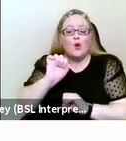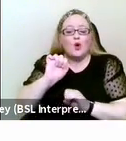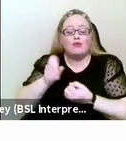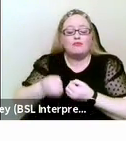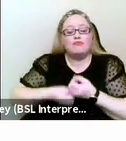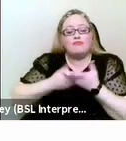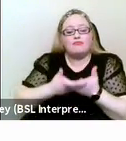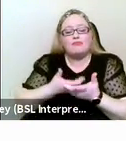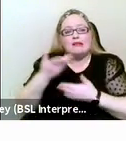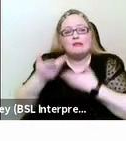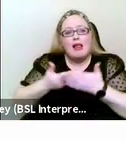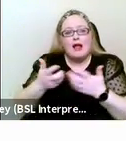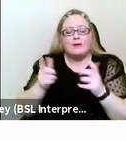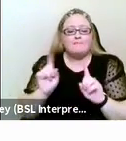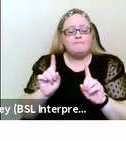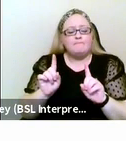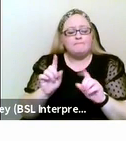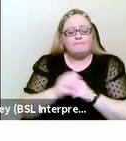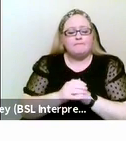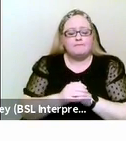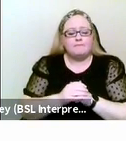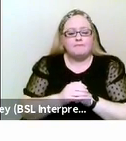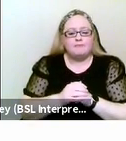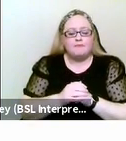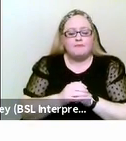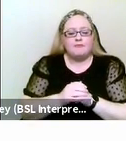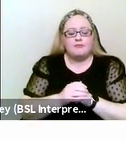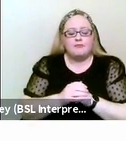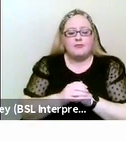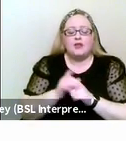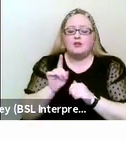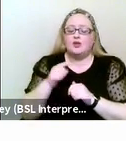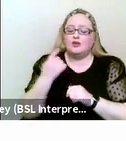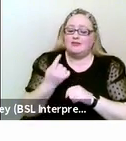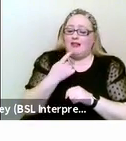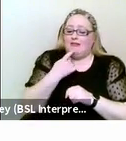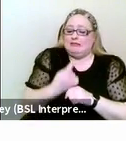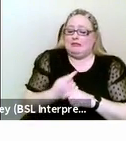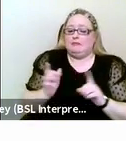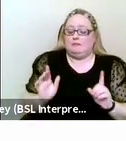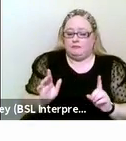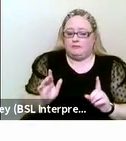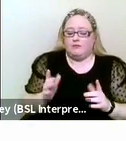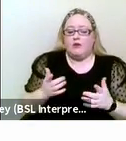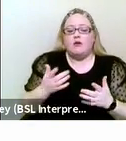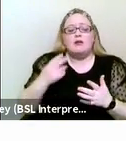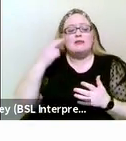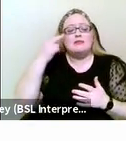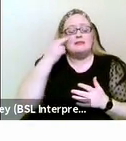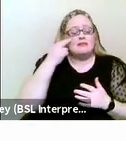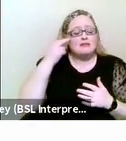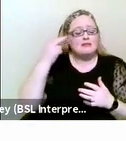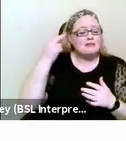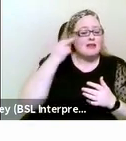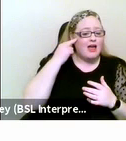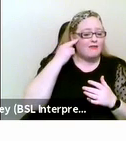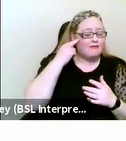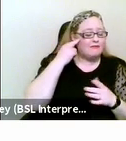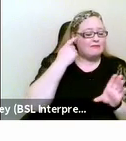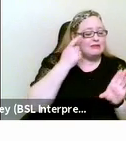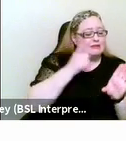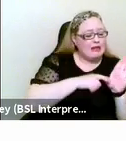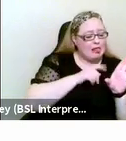is uh is uh is by a deafblind woman who said this if deafness is yellow